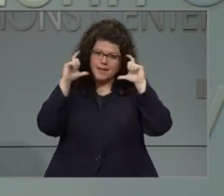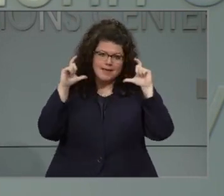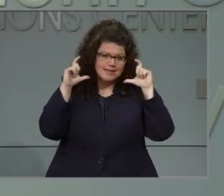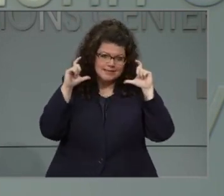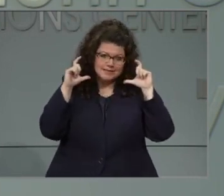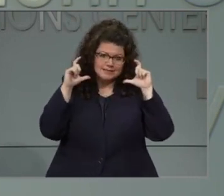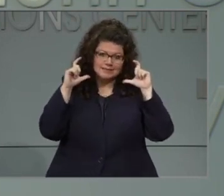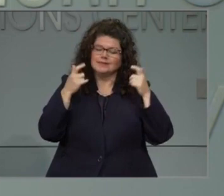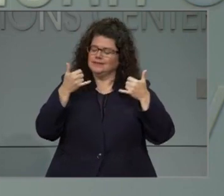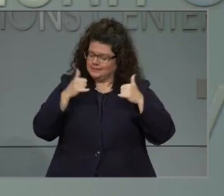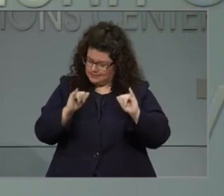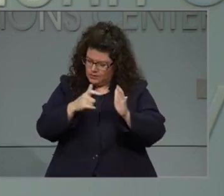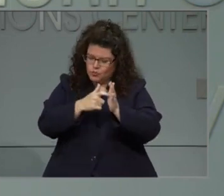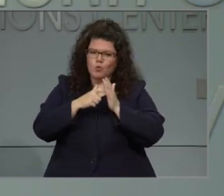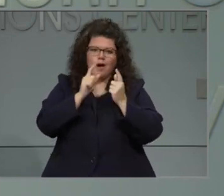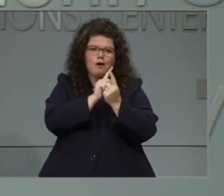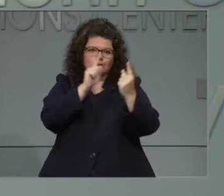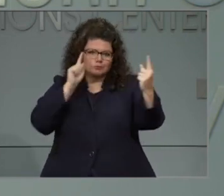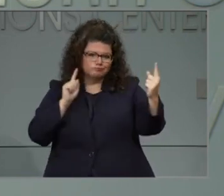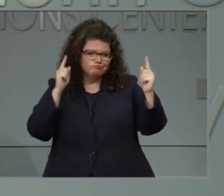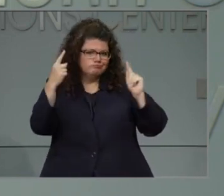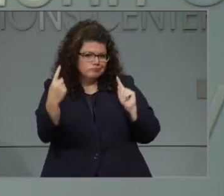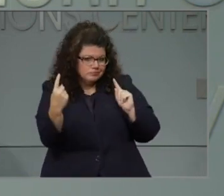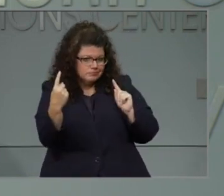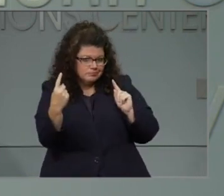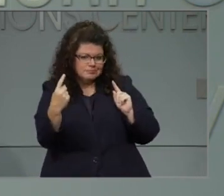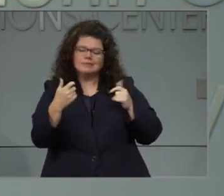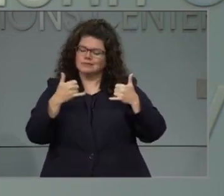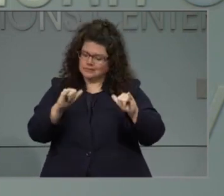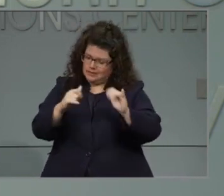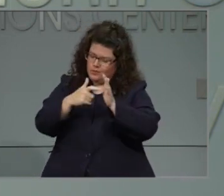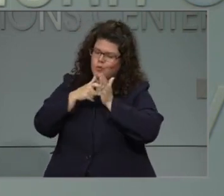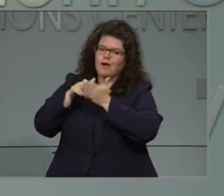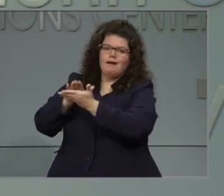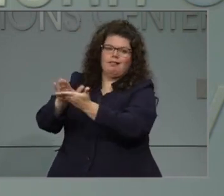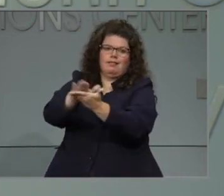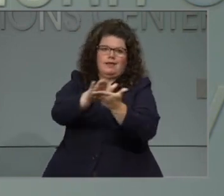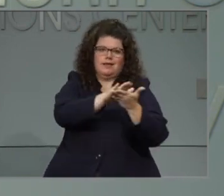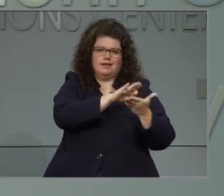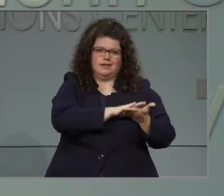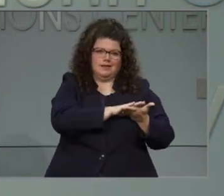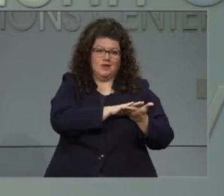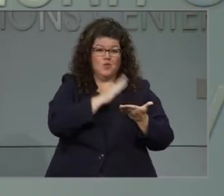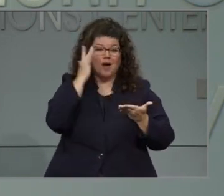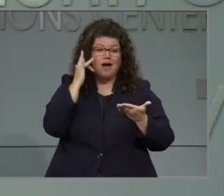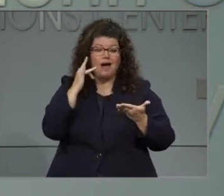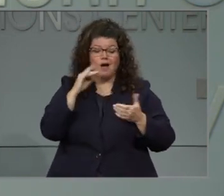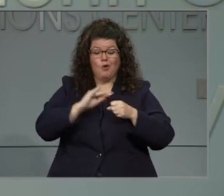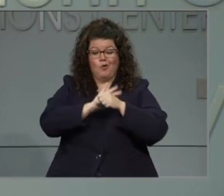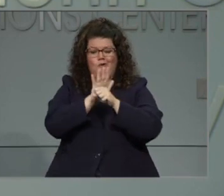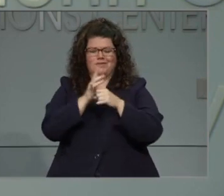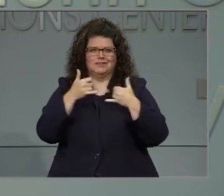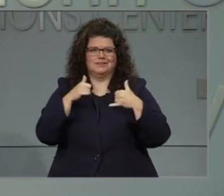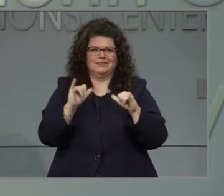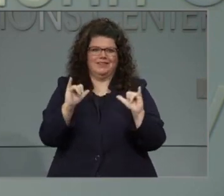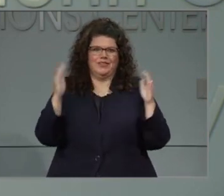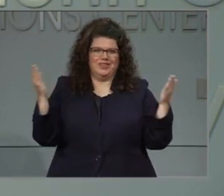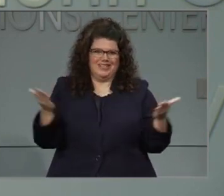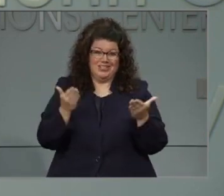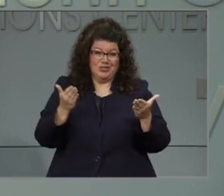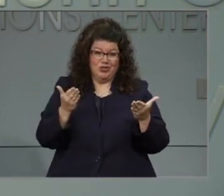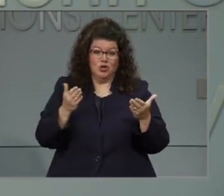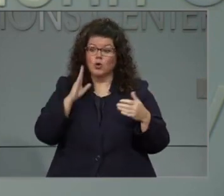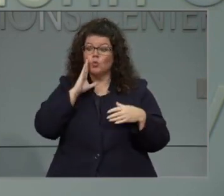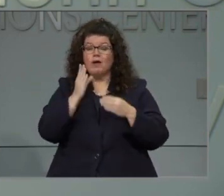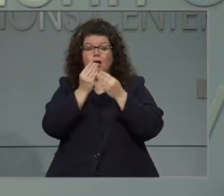social distancing and cleaning until we can stamp out this virus, and we know that that's going to be a little while from